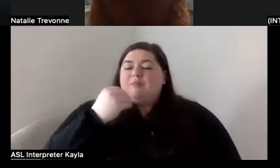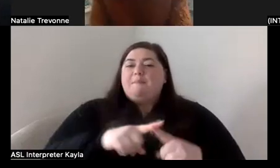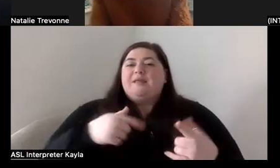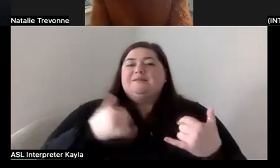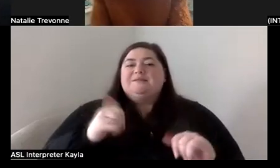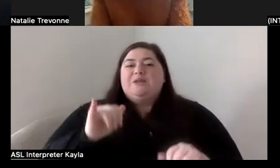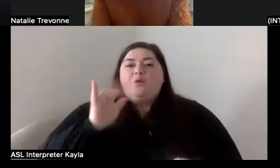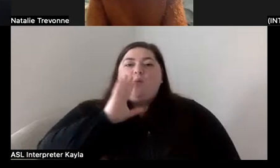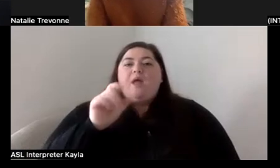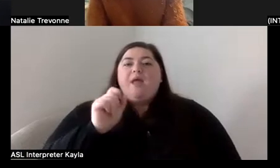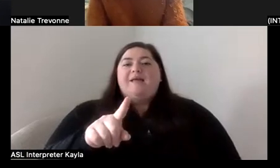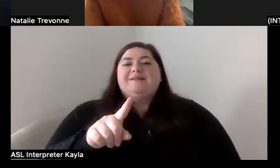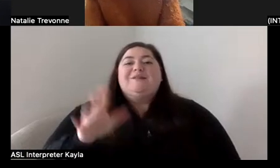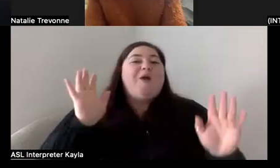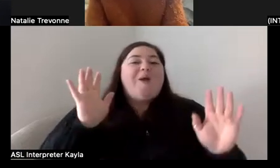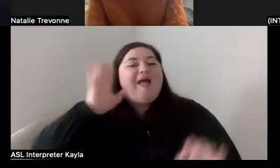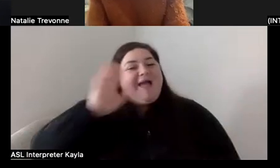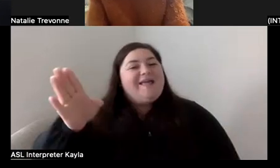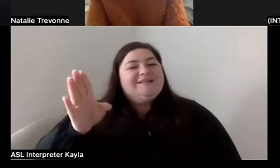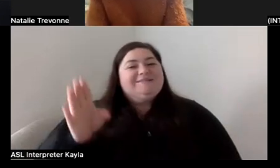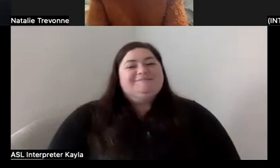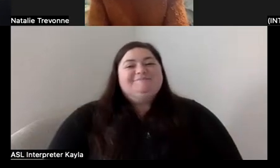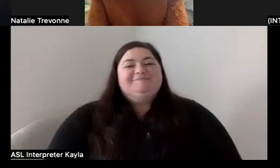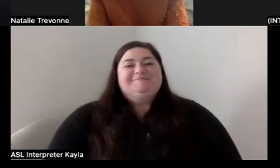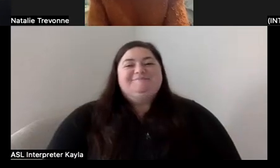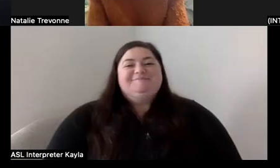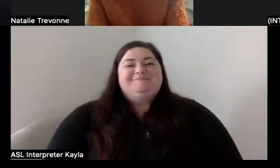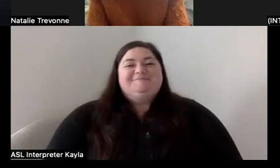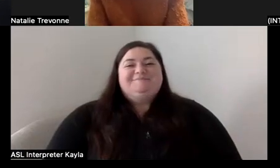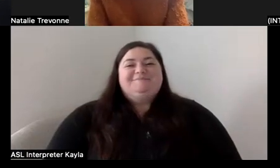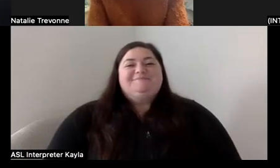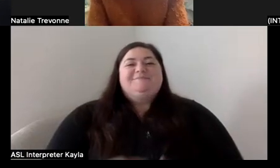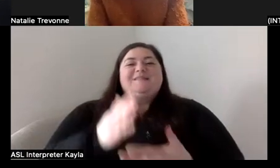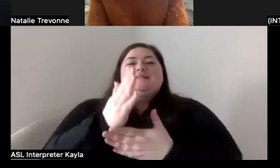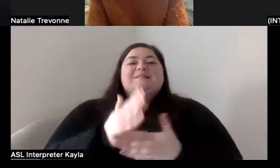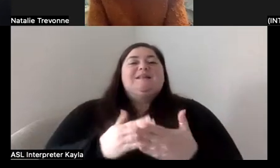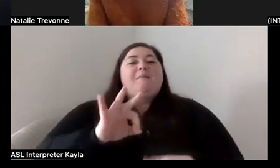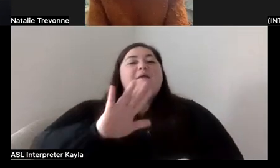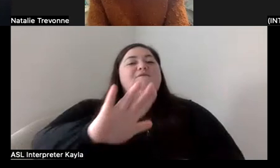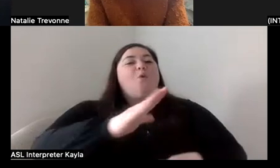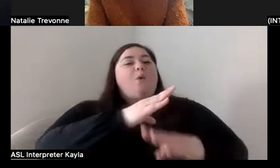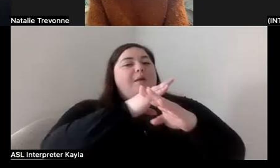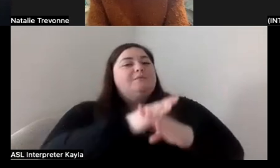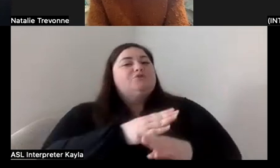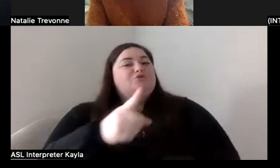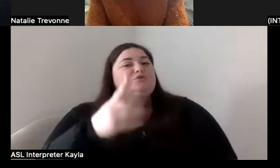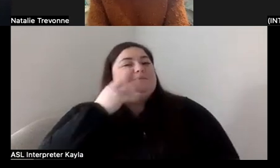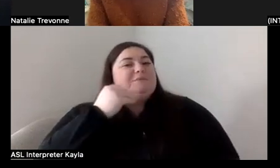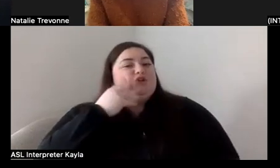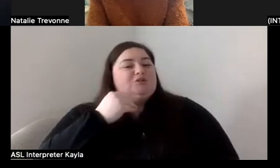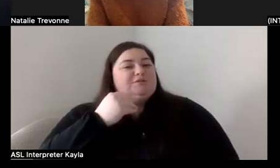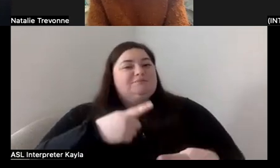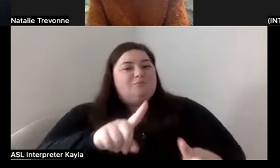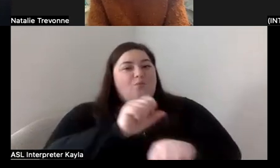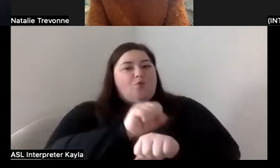What are some obstacles that you have experienced in the industry?